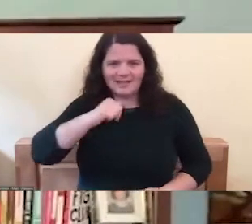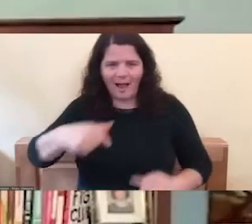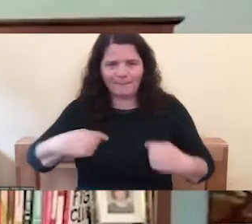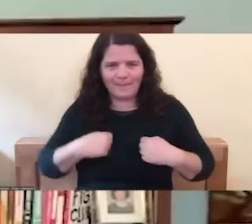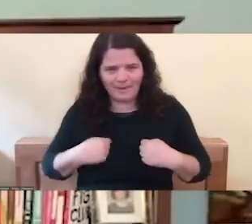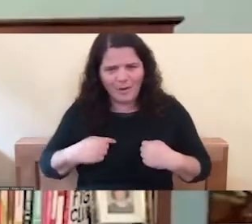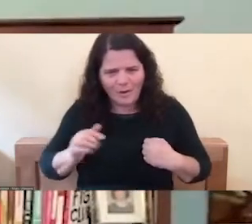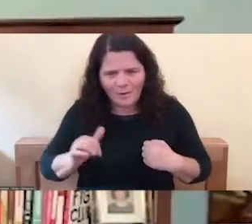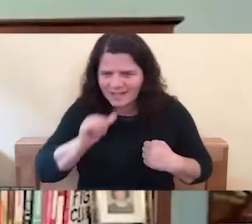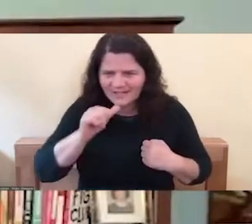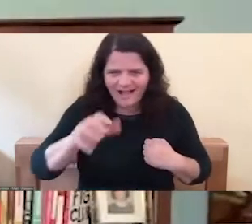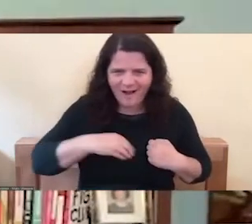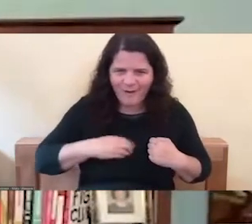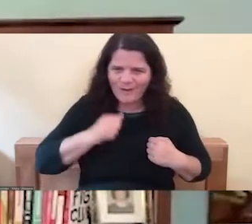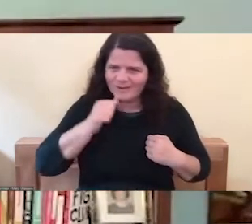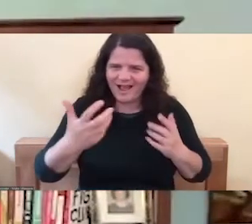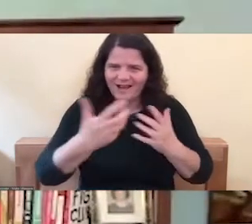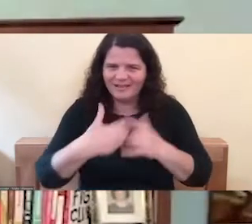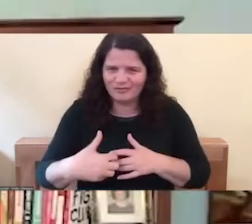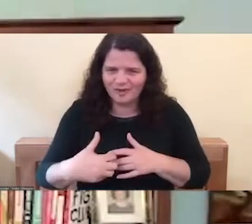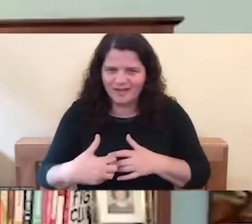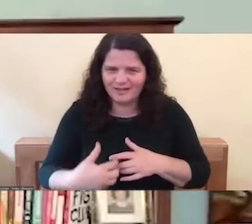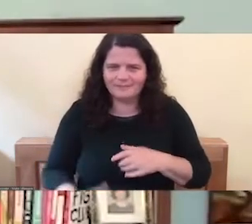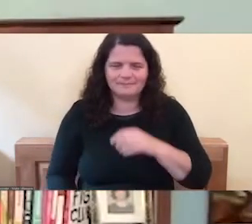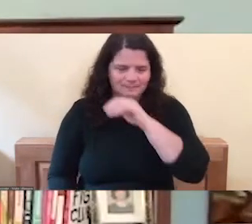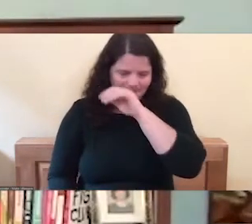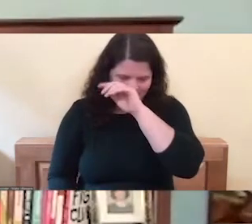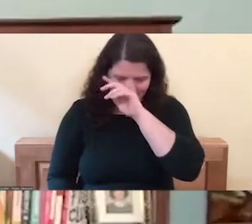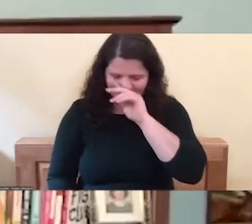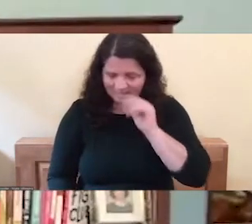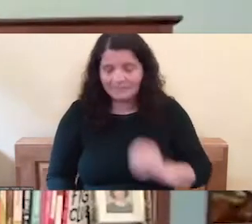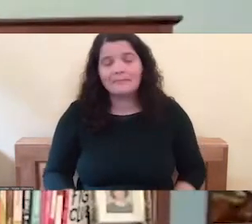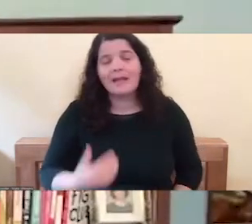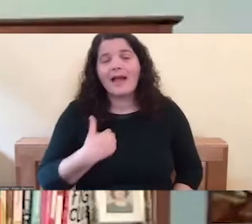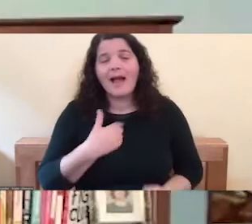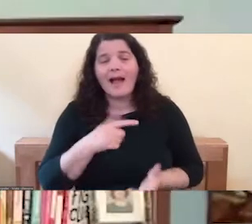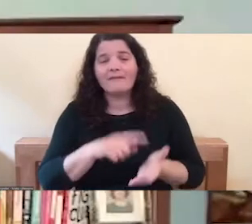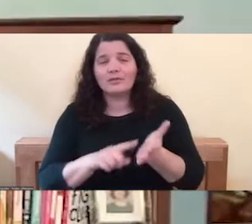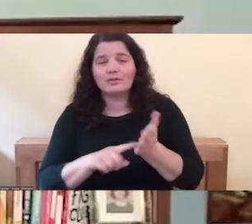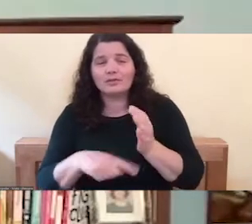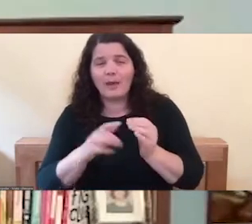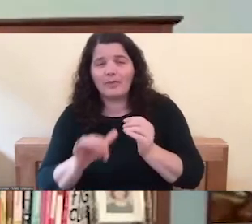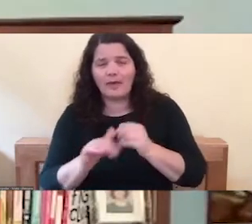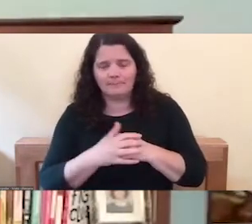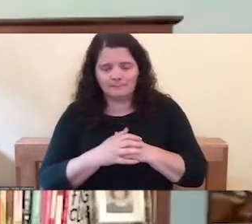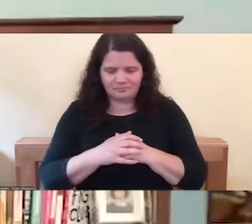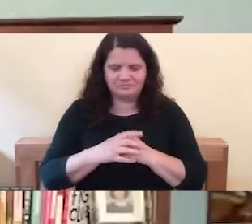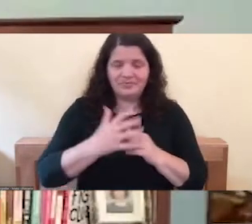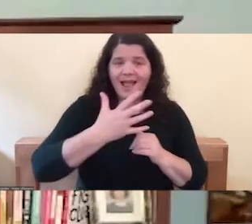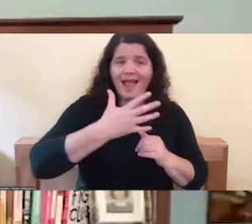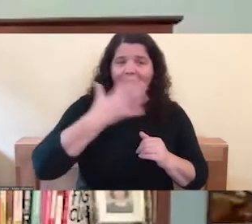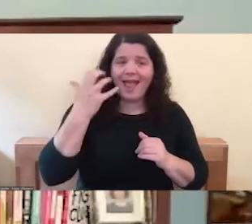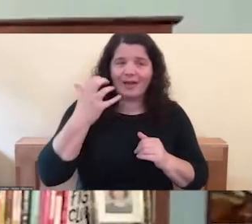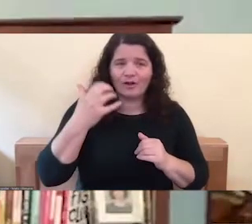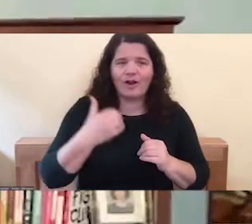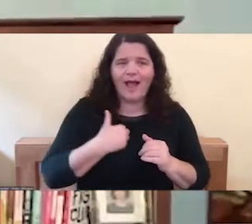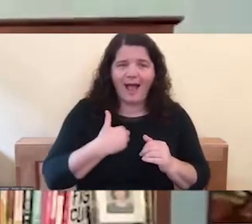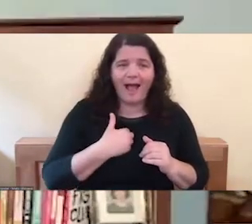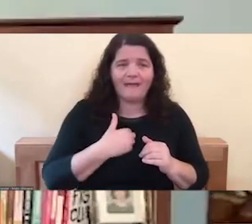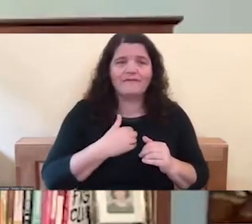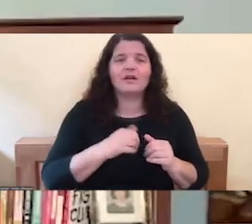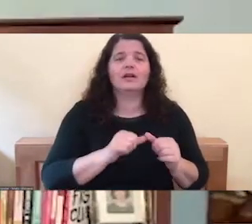integrate it. But so there, there is, there is research on this. There is constructive and destructive anger. What's the difference?